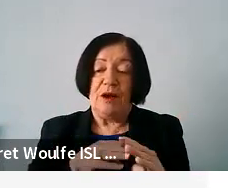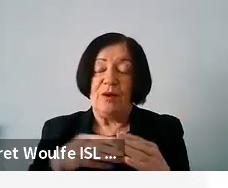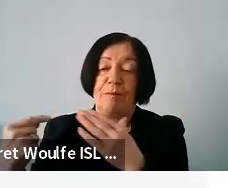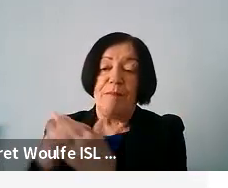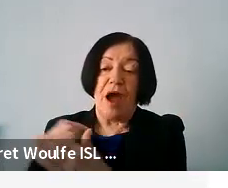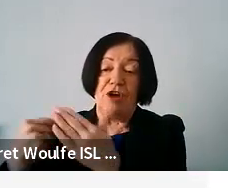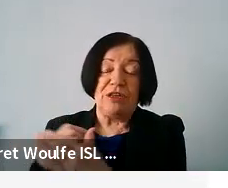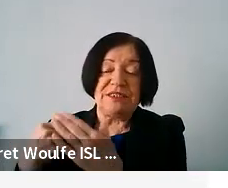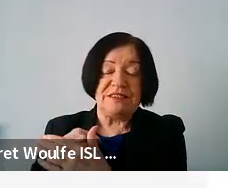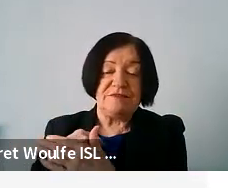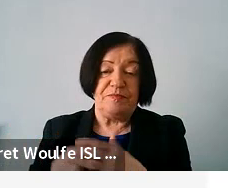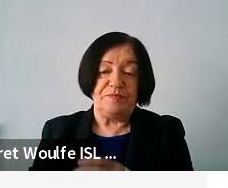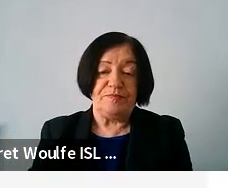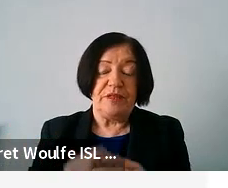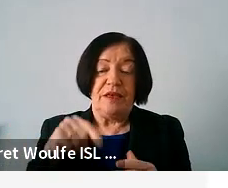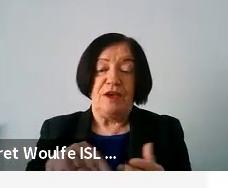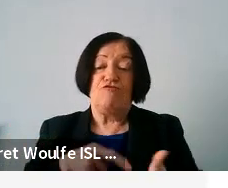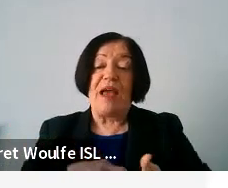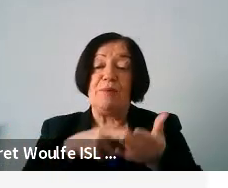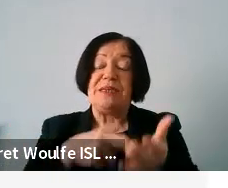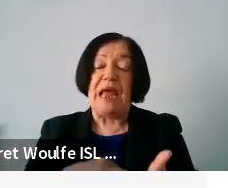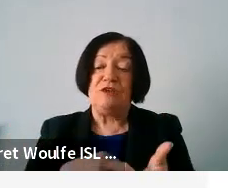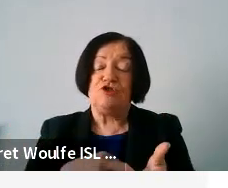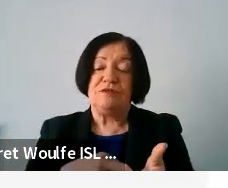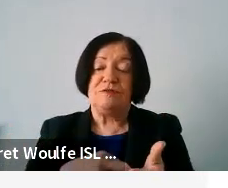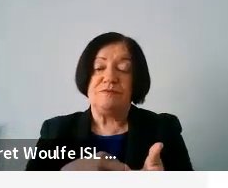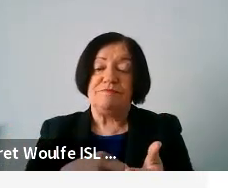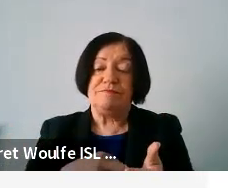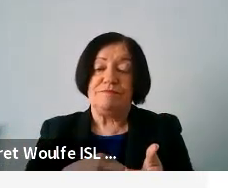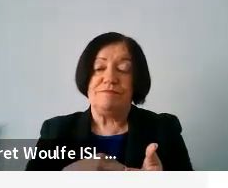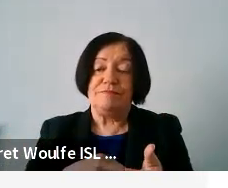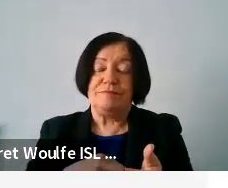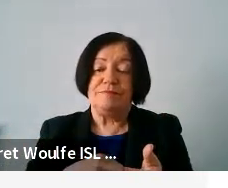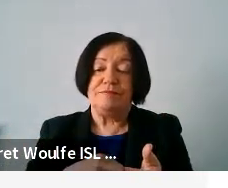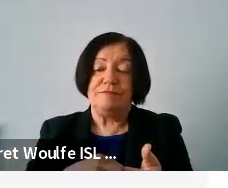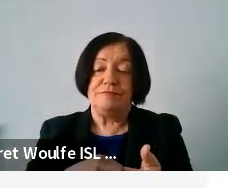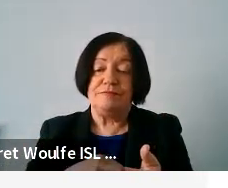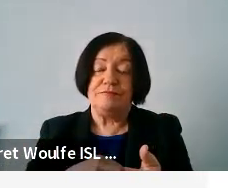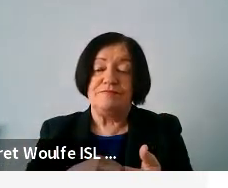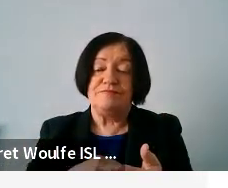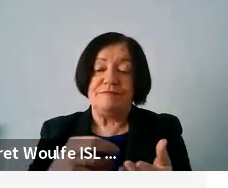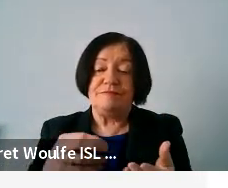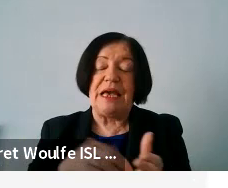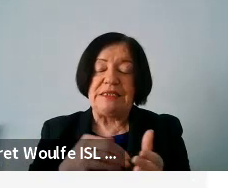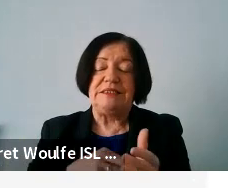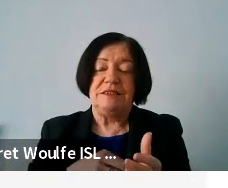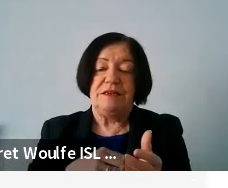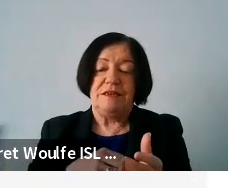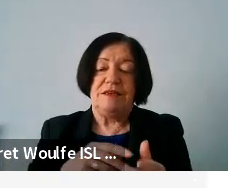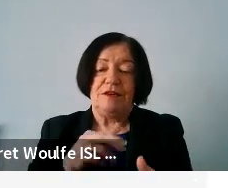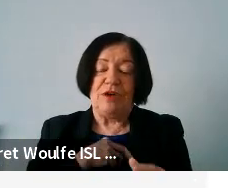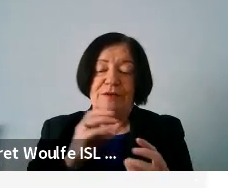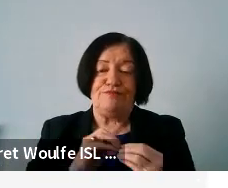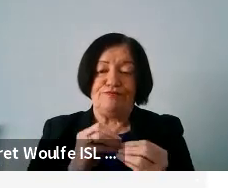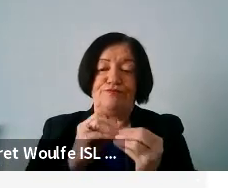uh, so the recommendations are really, uh, yeah, they were really co-created